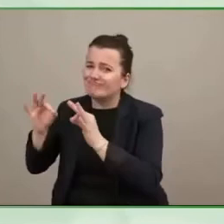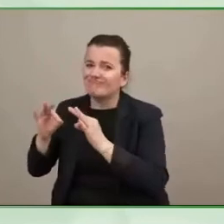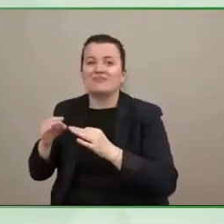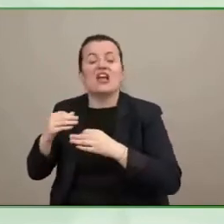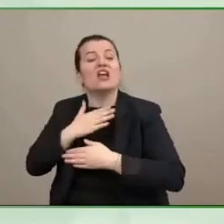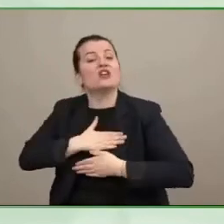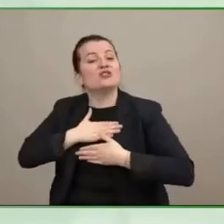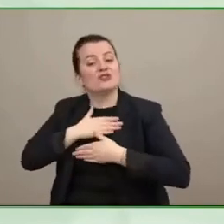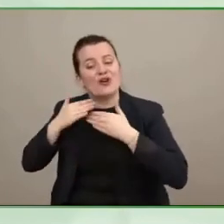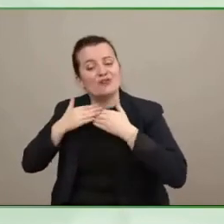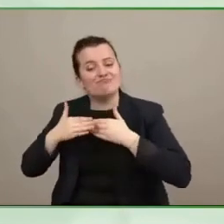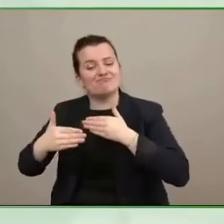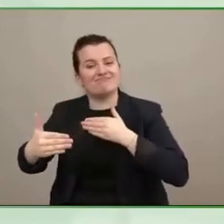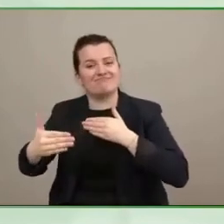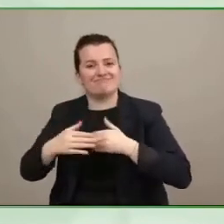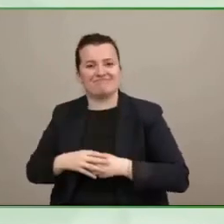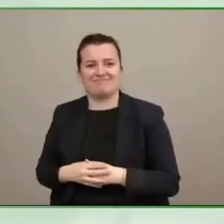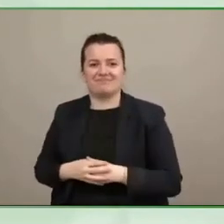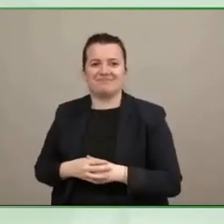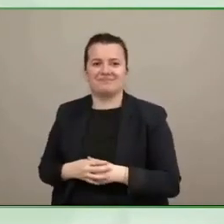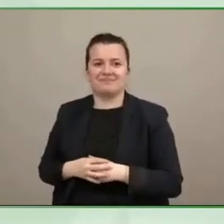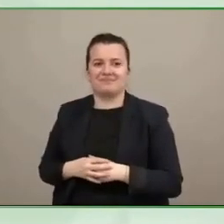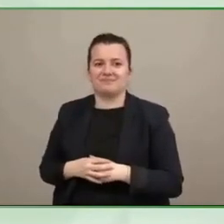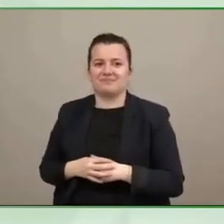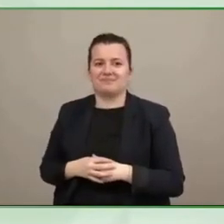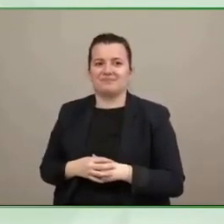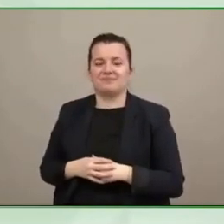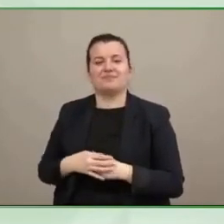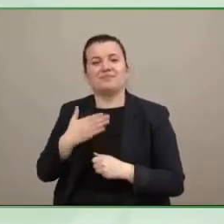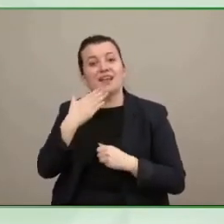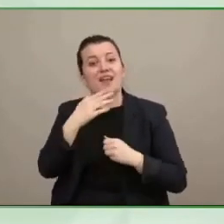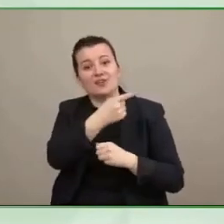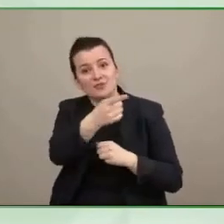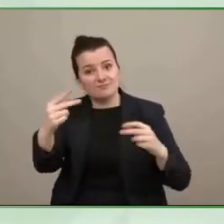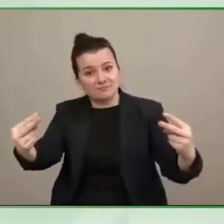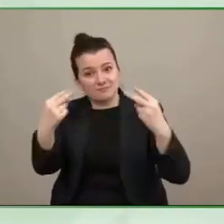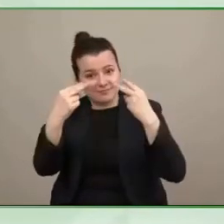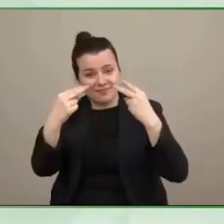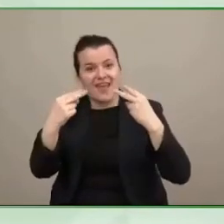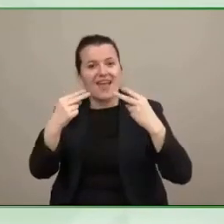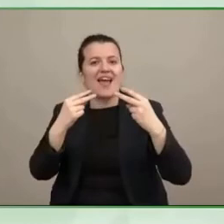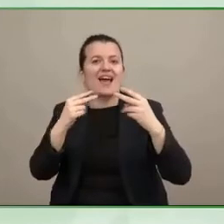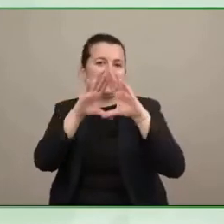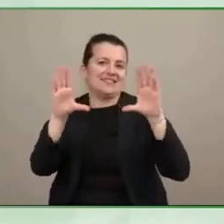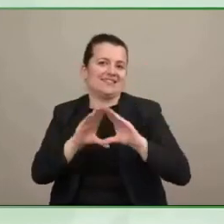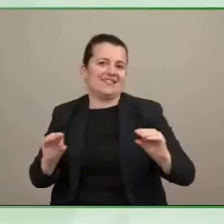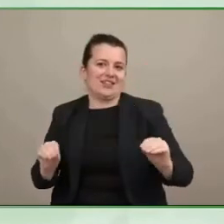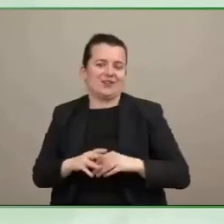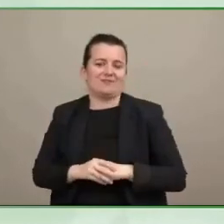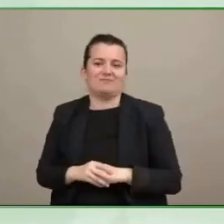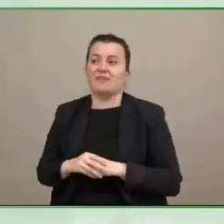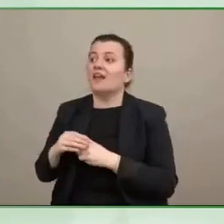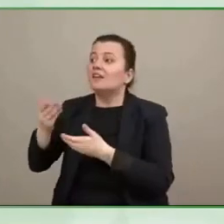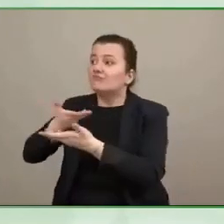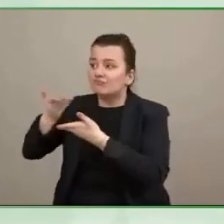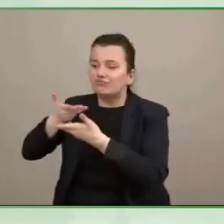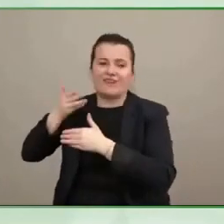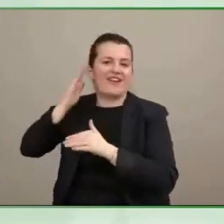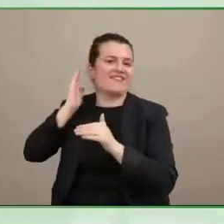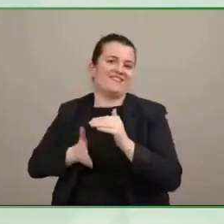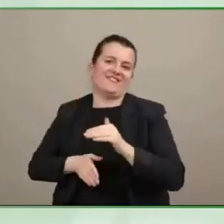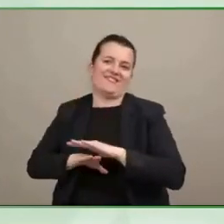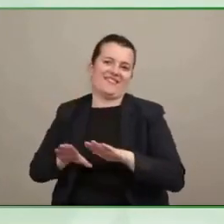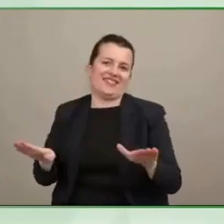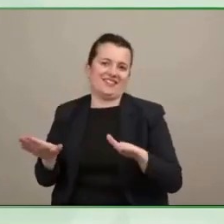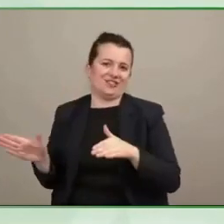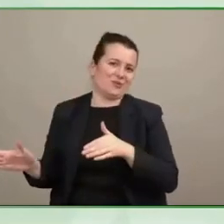for tuning in for the zero project conference 2022 this was the last fireside chat uh we will start